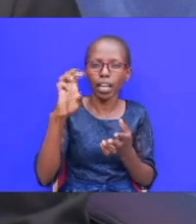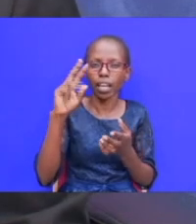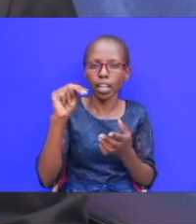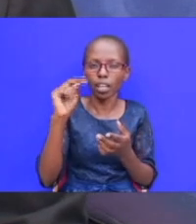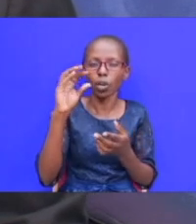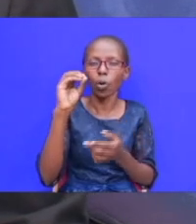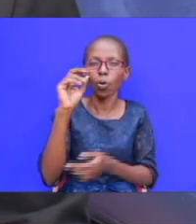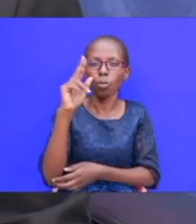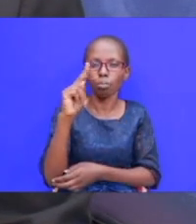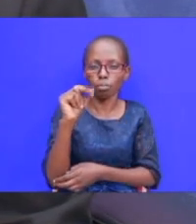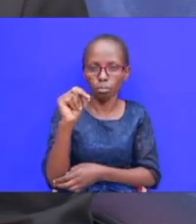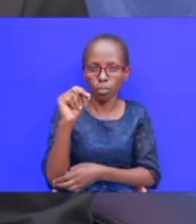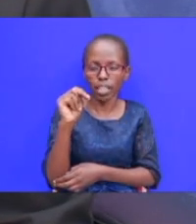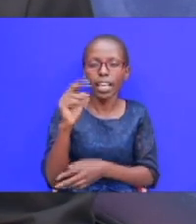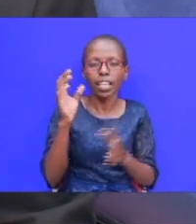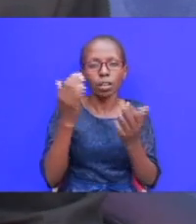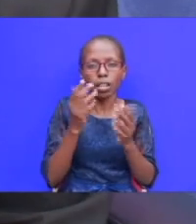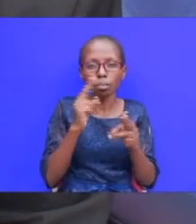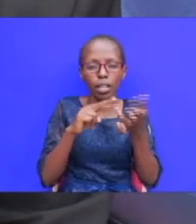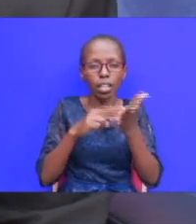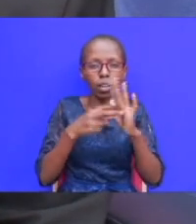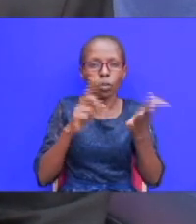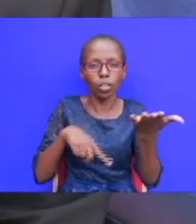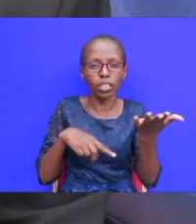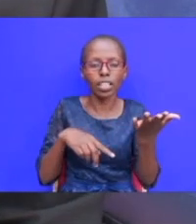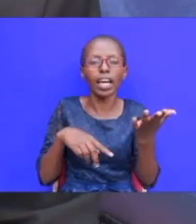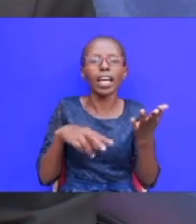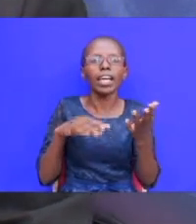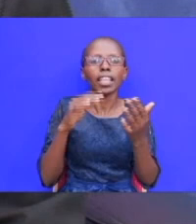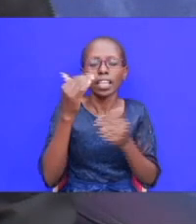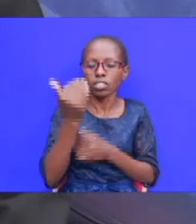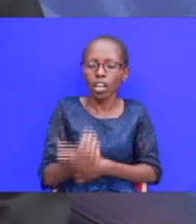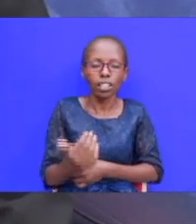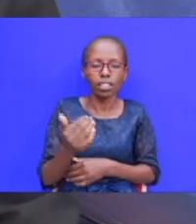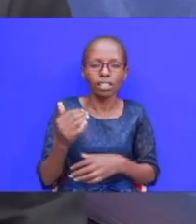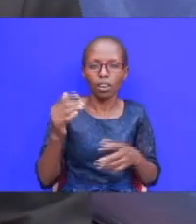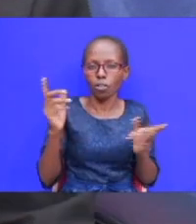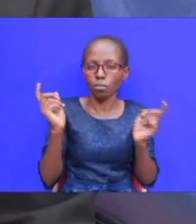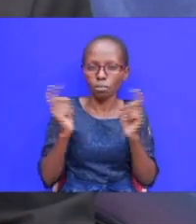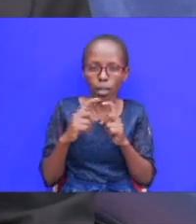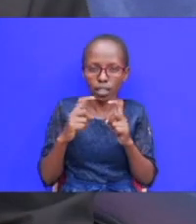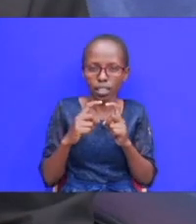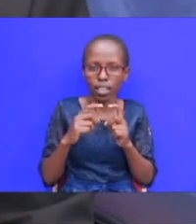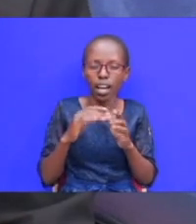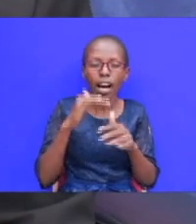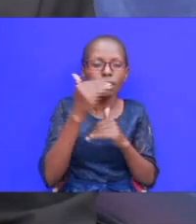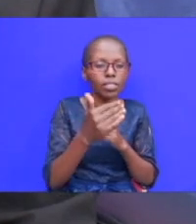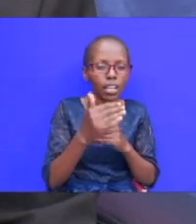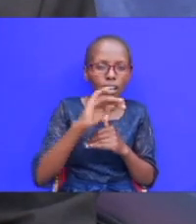child of pain because the labor pain killed her but when jacob came called the child who